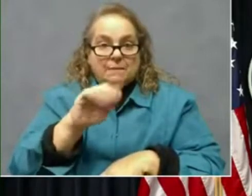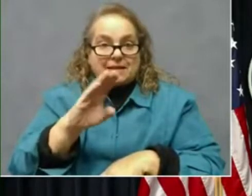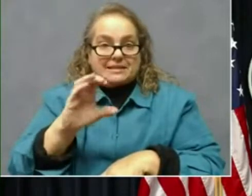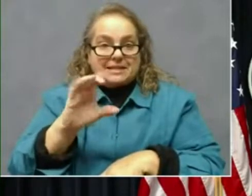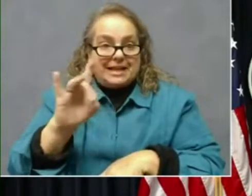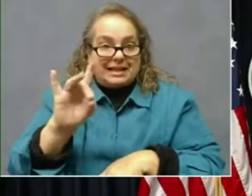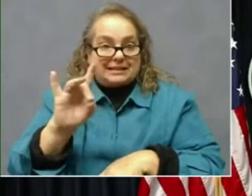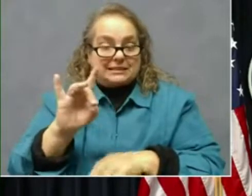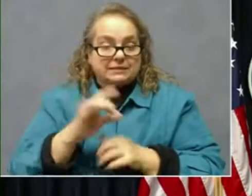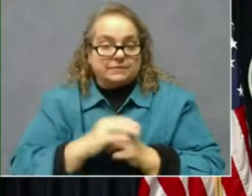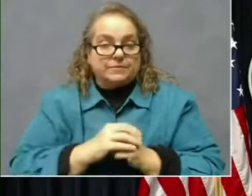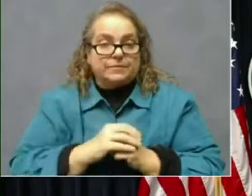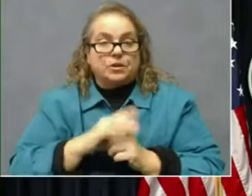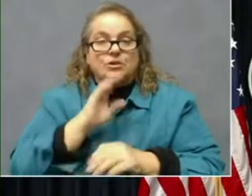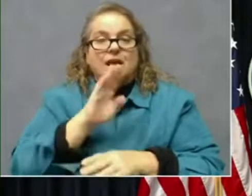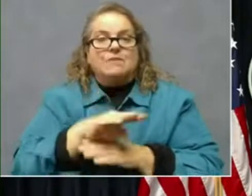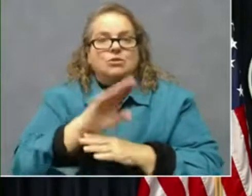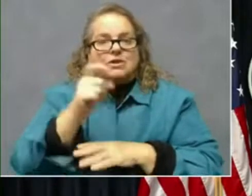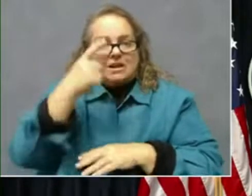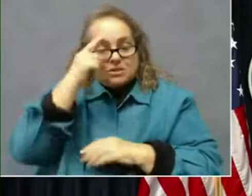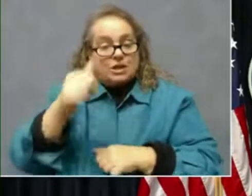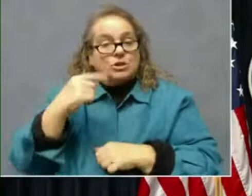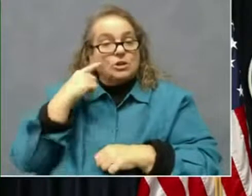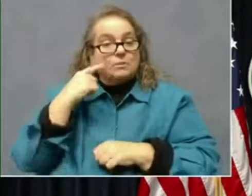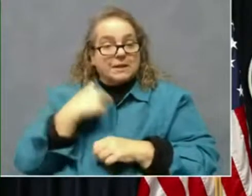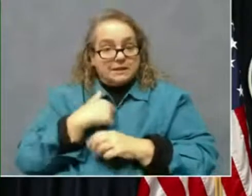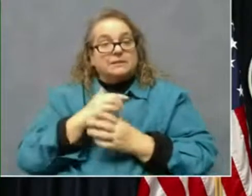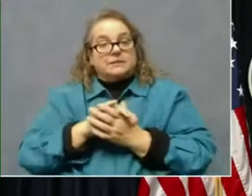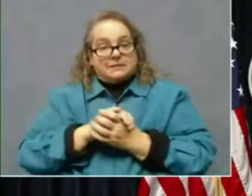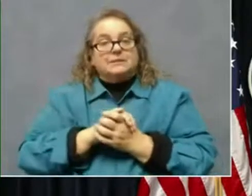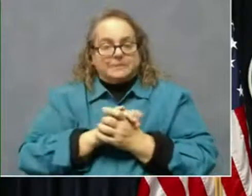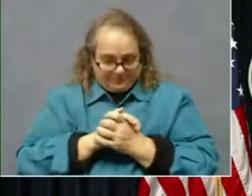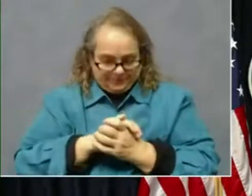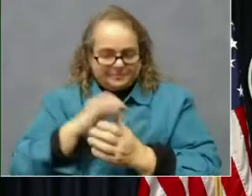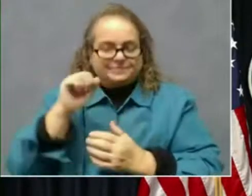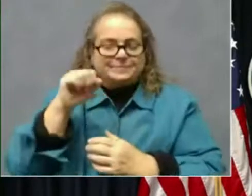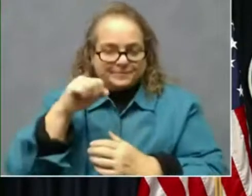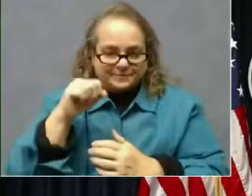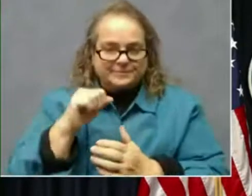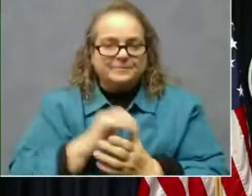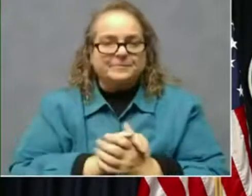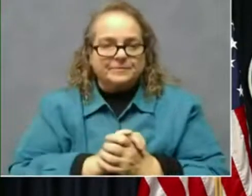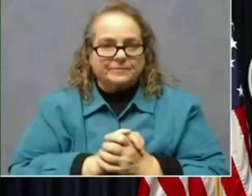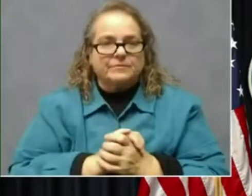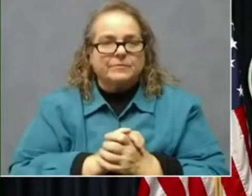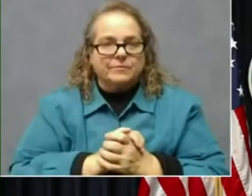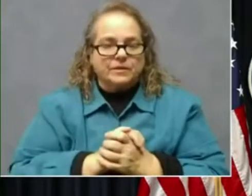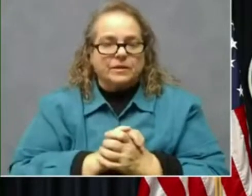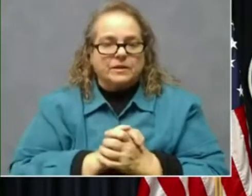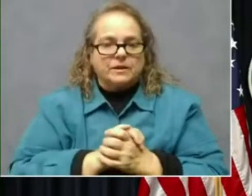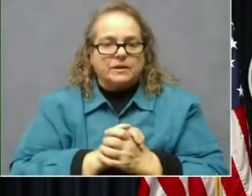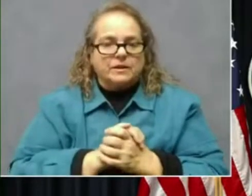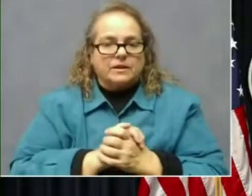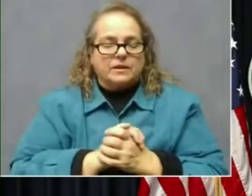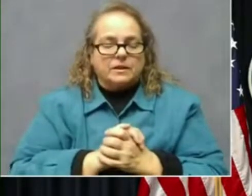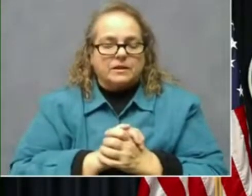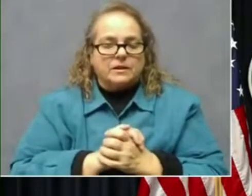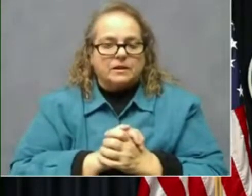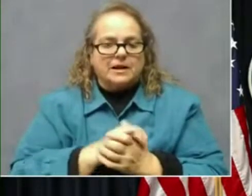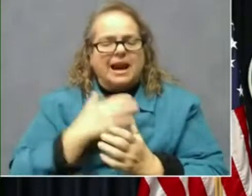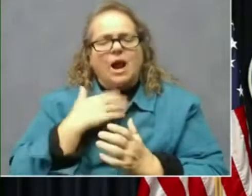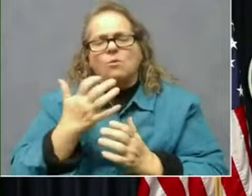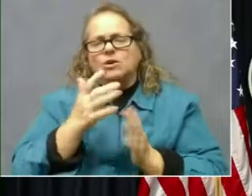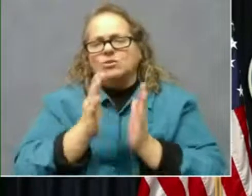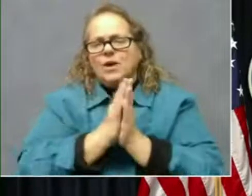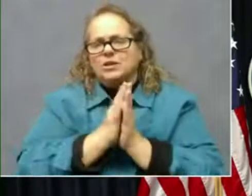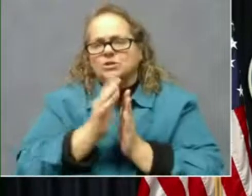Good afternoon, governor. Can you hear me? I can. Okay. Okay. Good deal. I wanted to ask you a